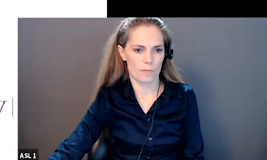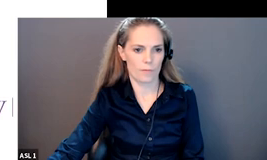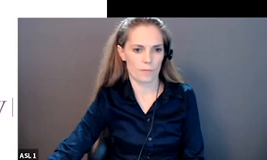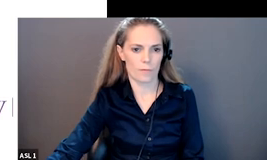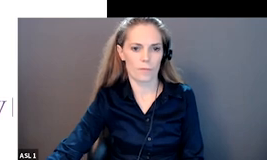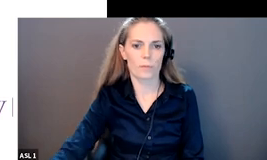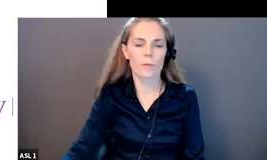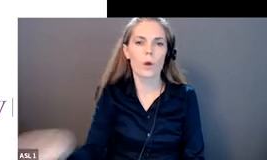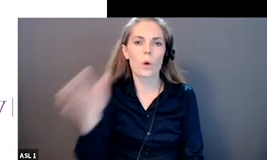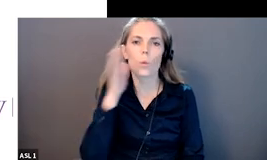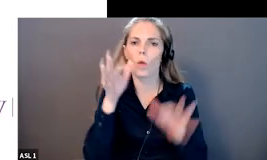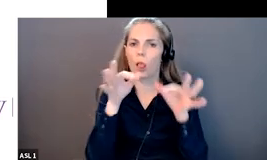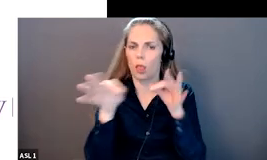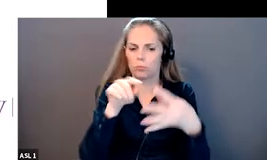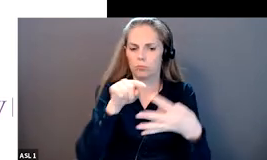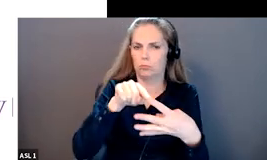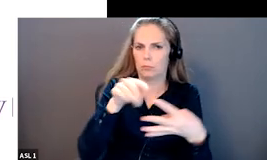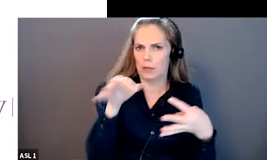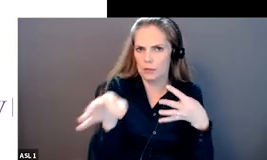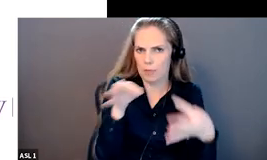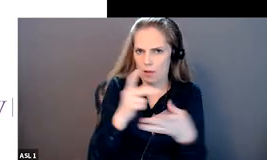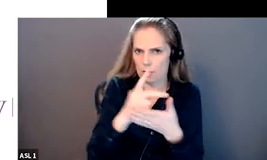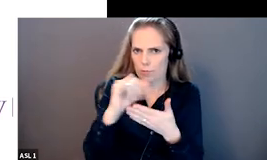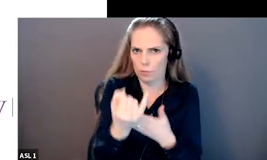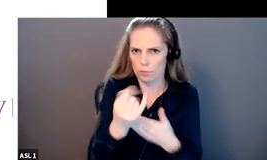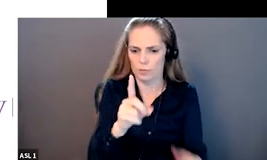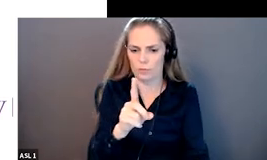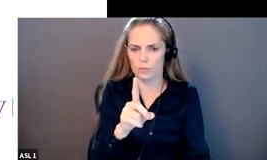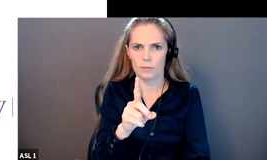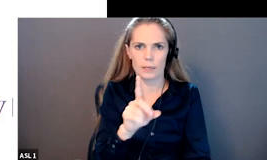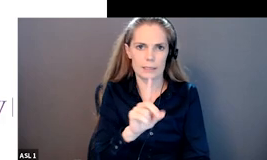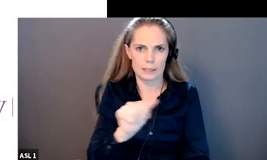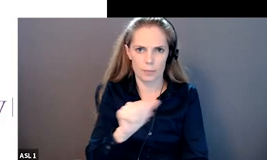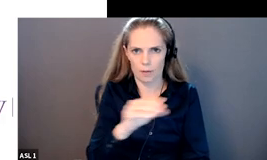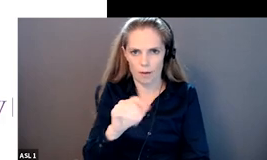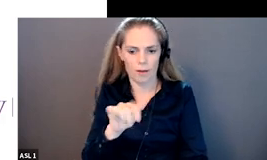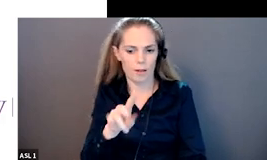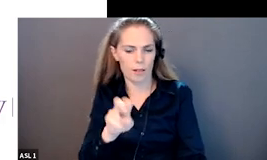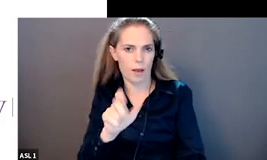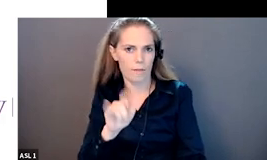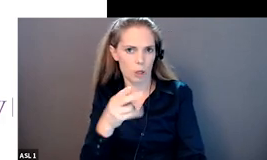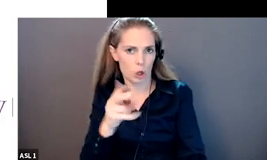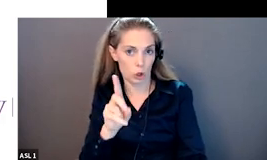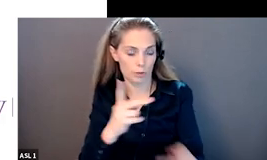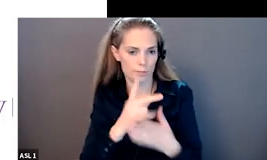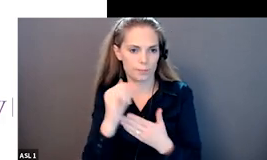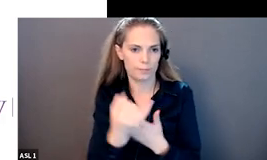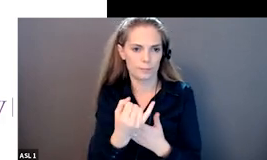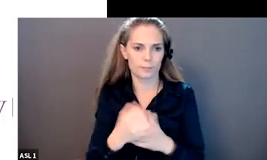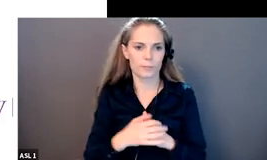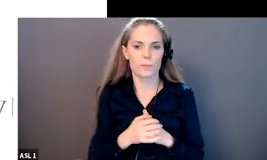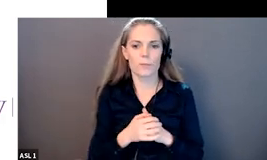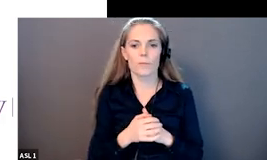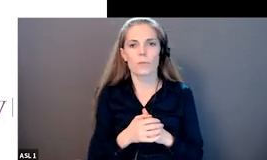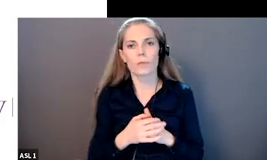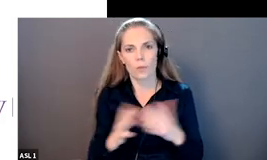so it's probably as is probably not surprising to the people in this session people with disabilities